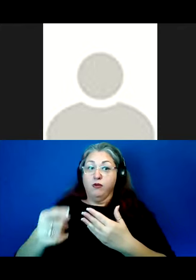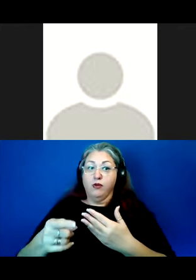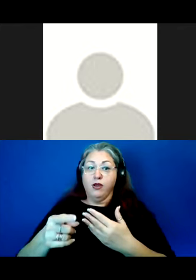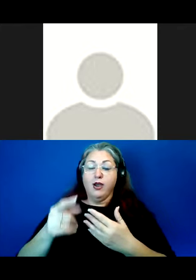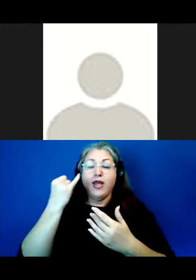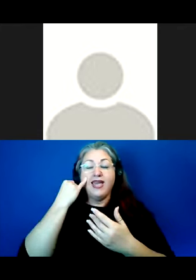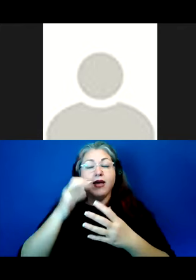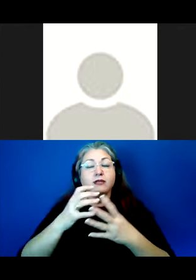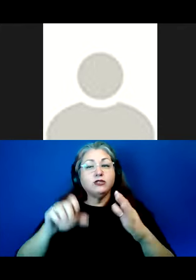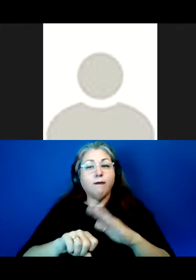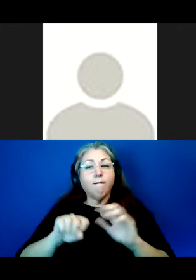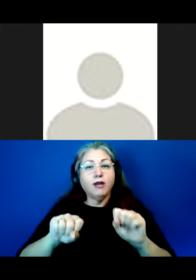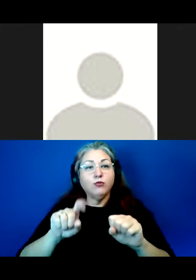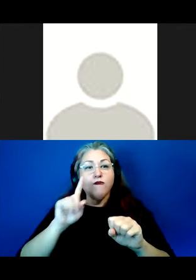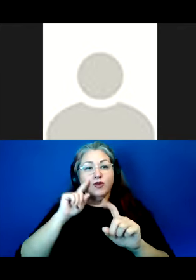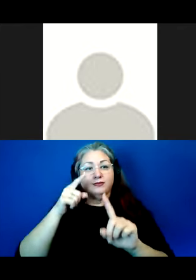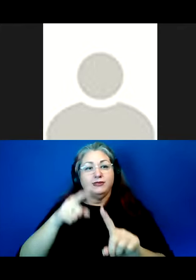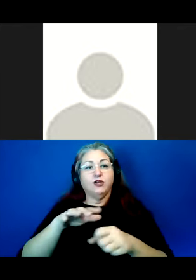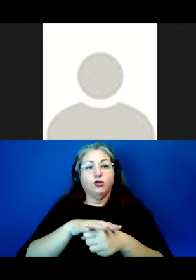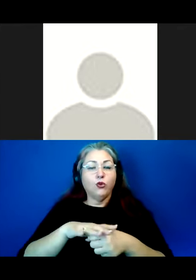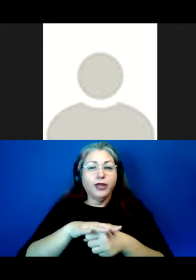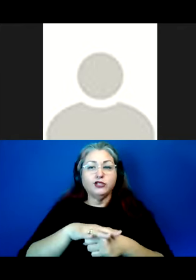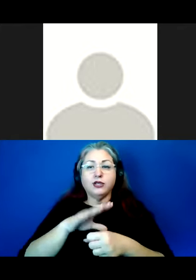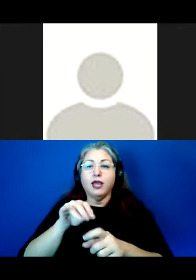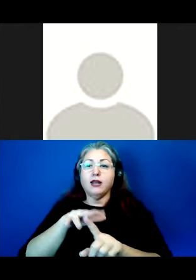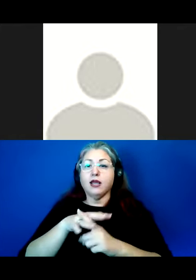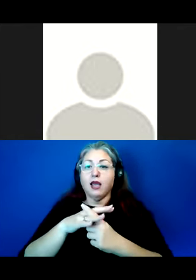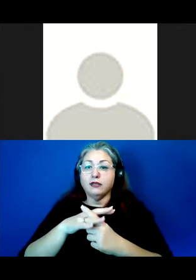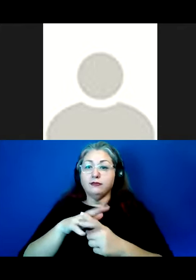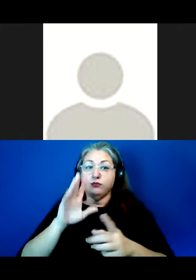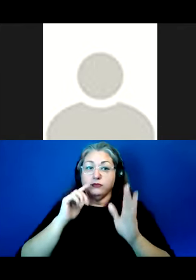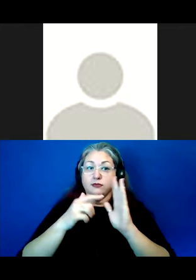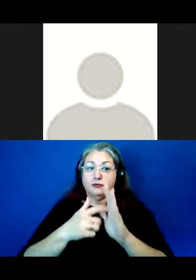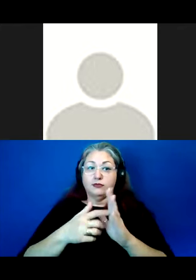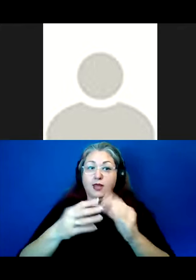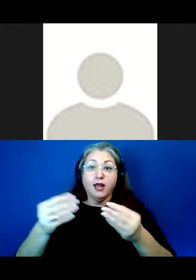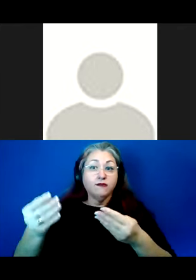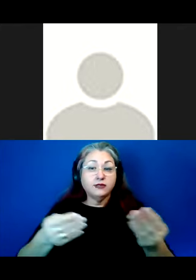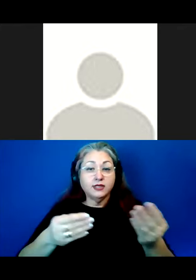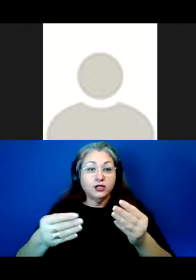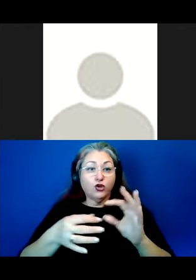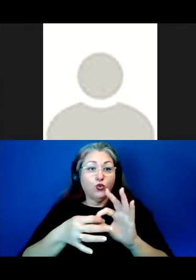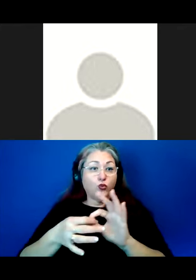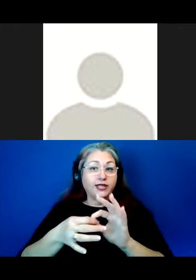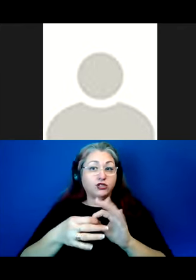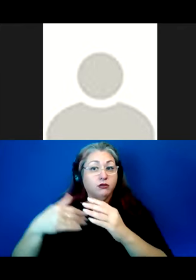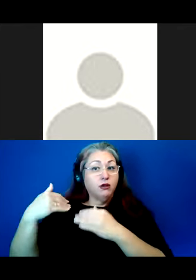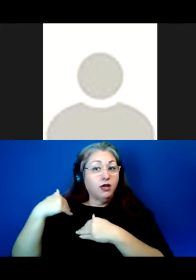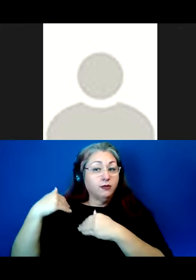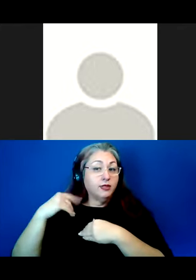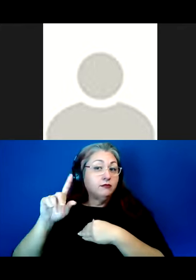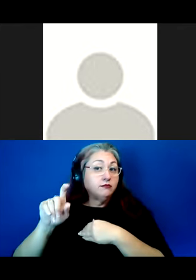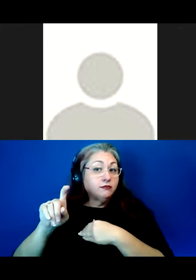extent possible for the particular location and context demonstrate and facilitate relational accountability?